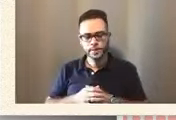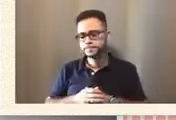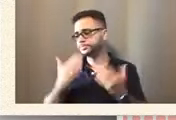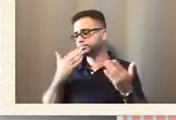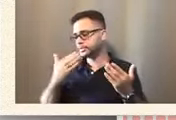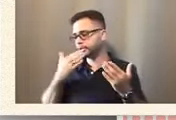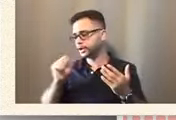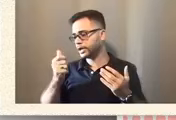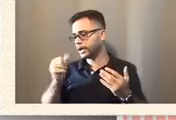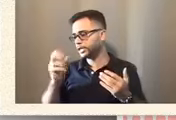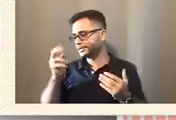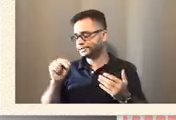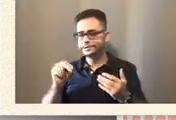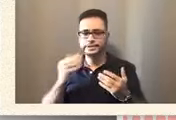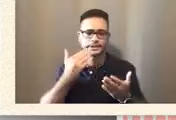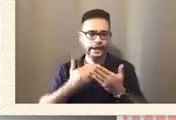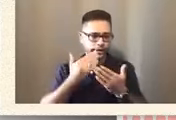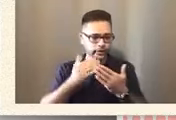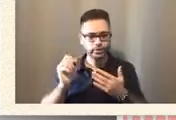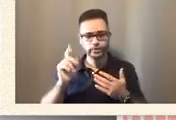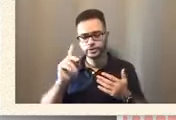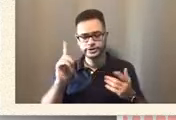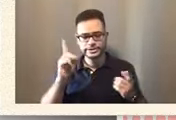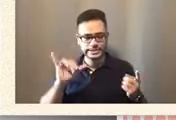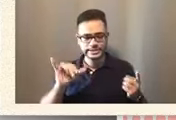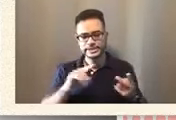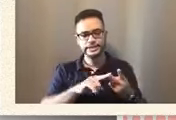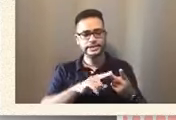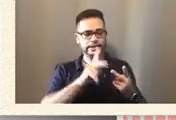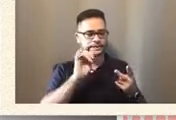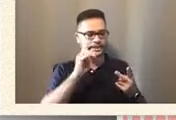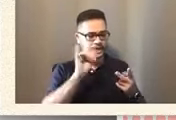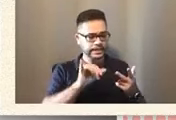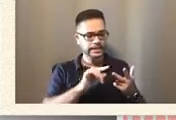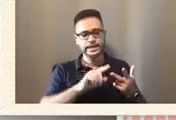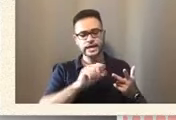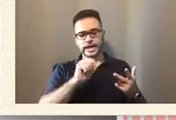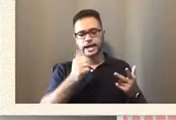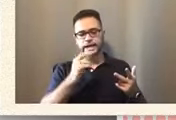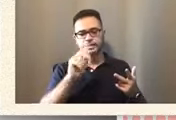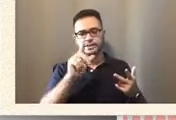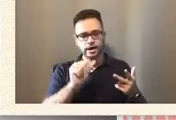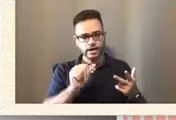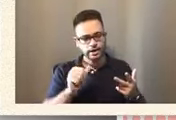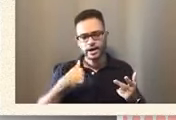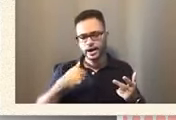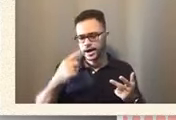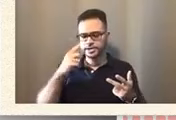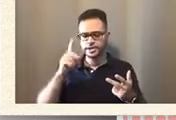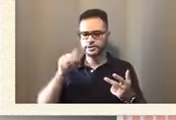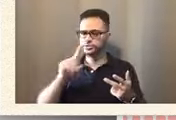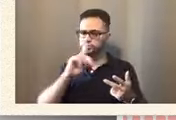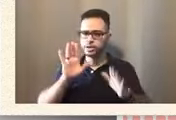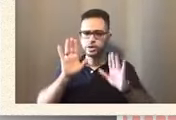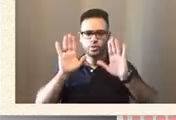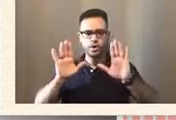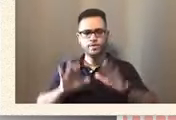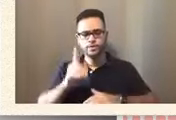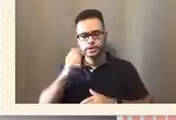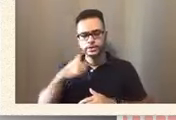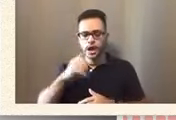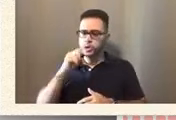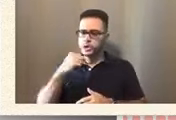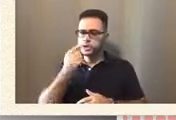Chrissy, Kelly, and Agatha. I think this is wonderful because I'll tell you my story.